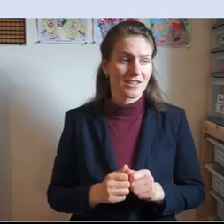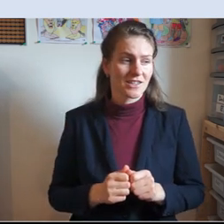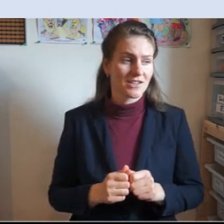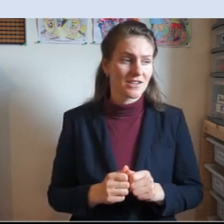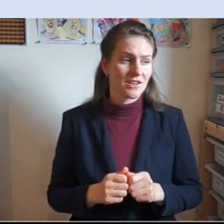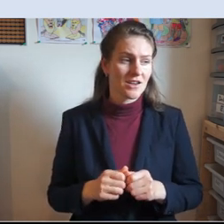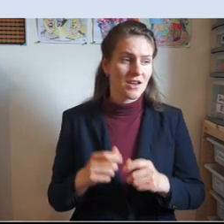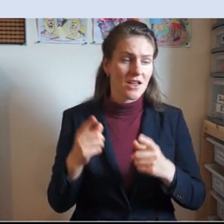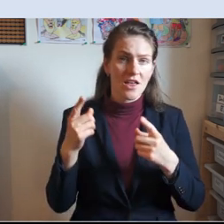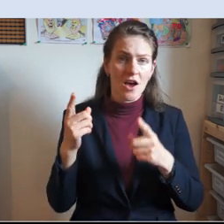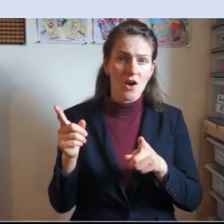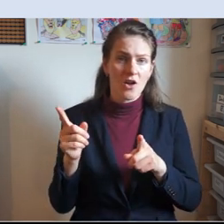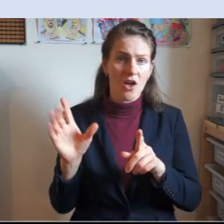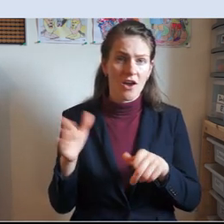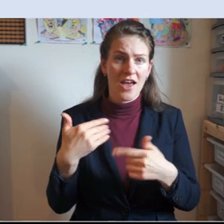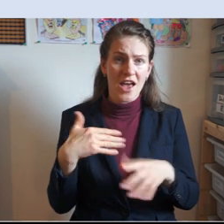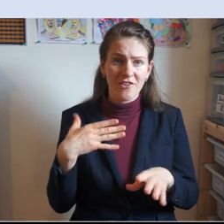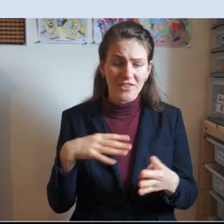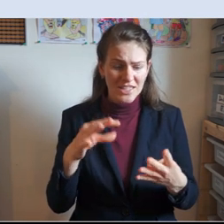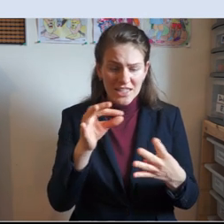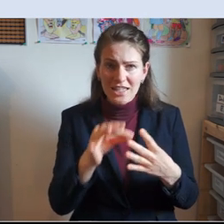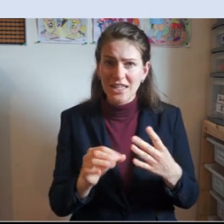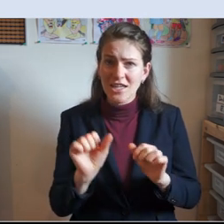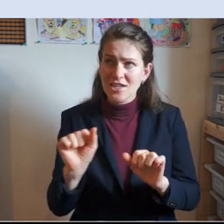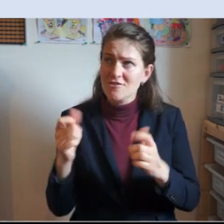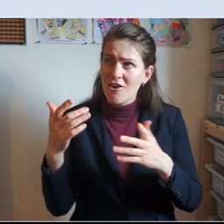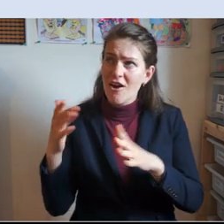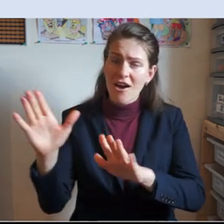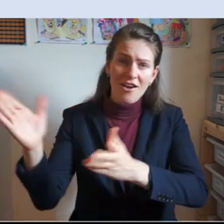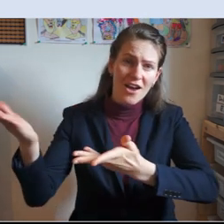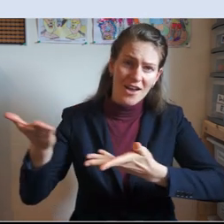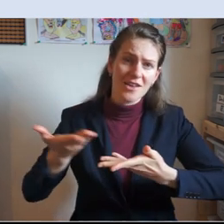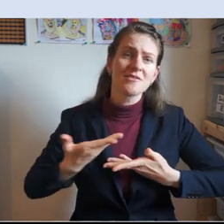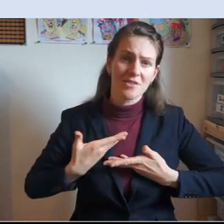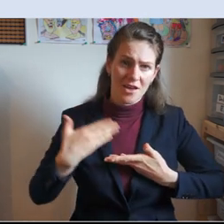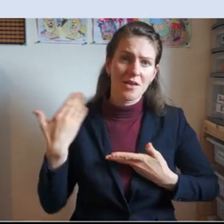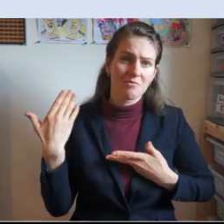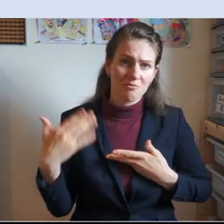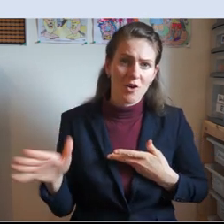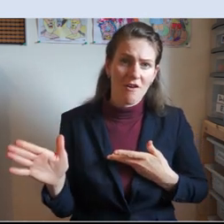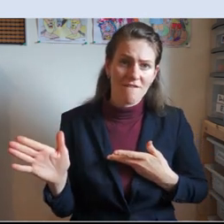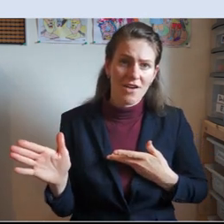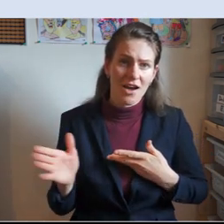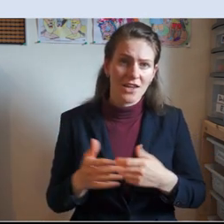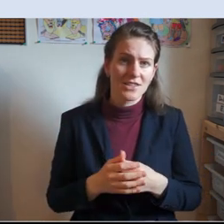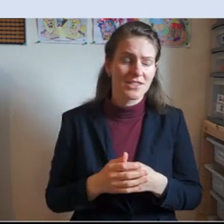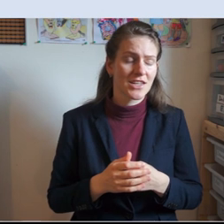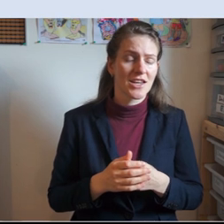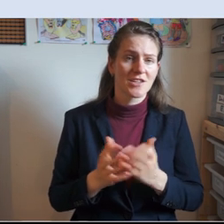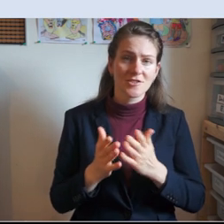see. All I have feeded, thy hands hath